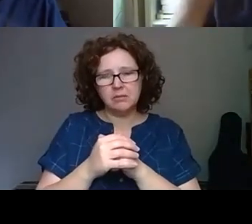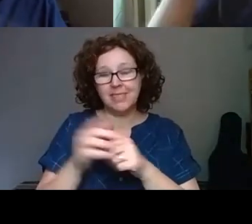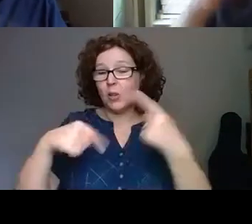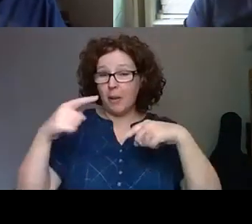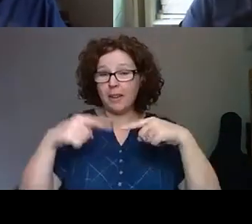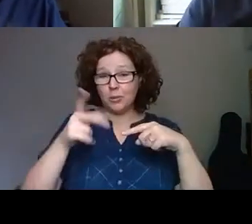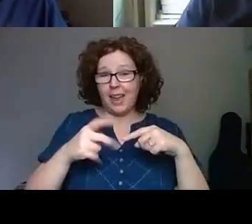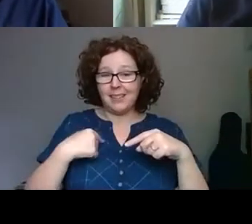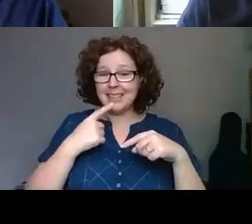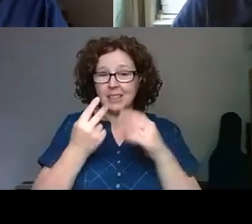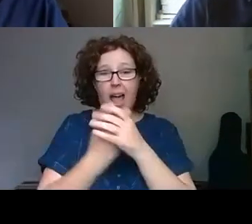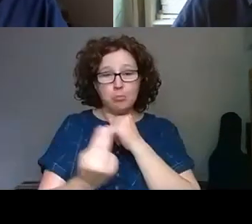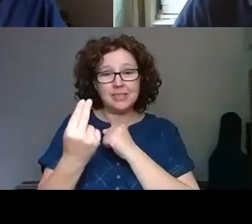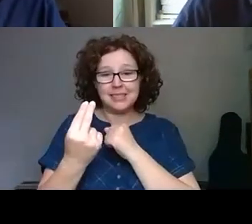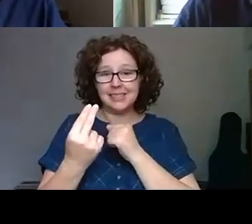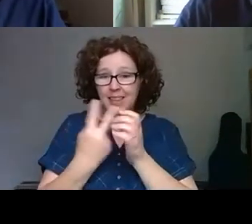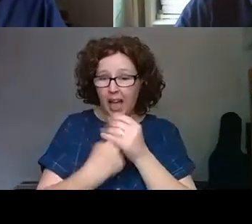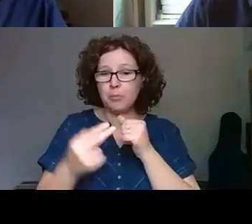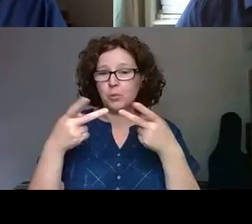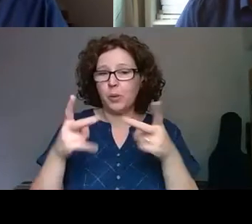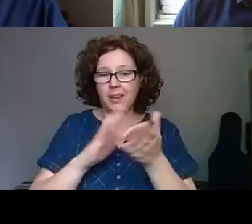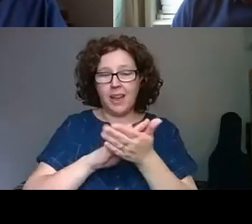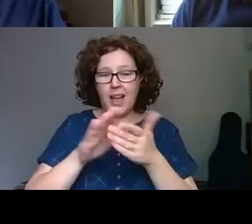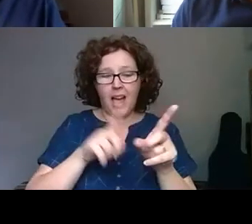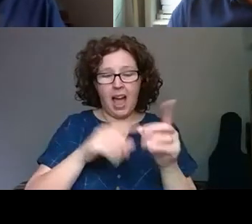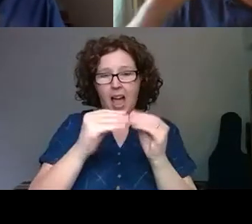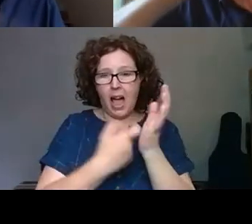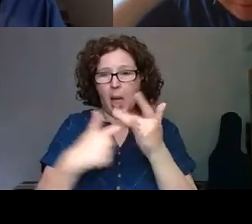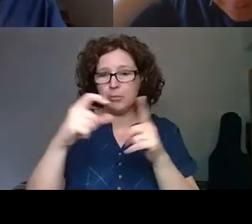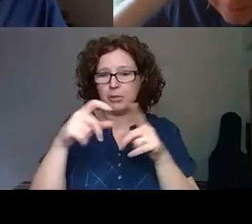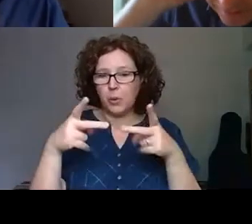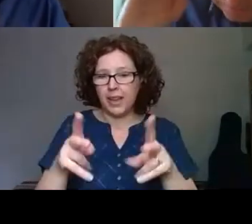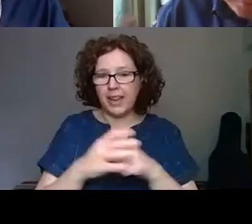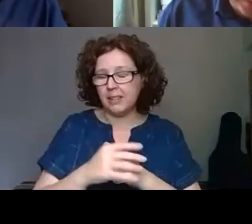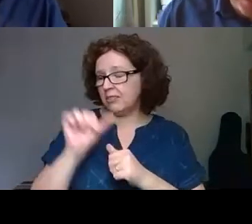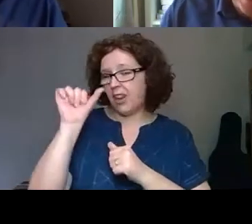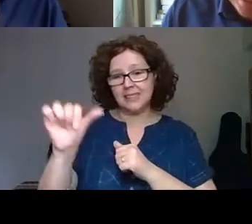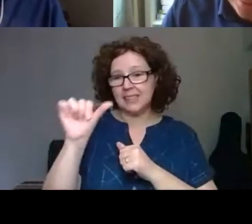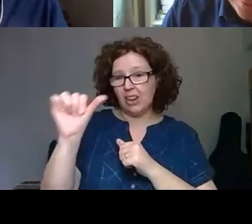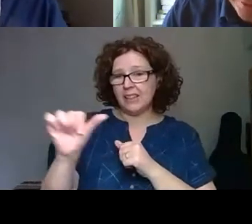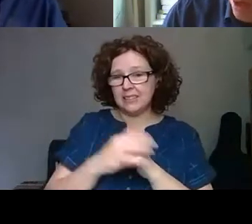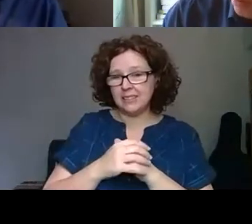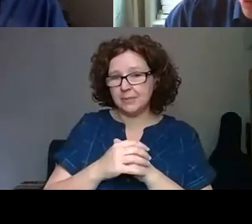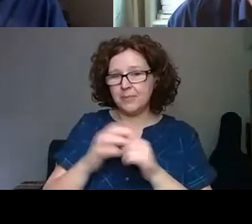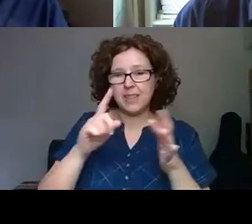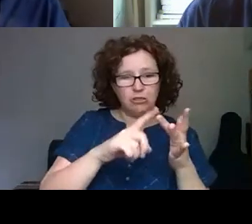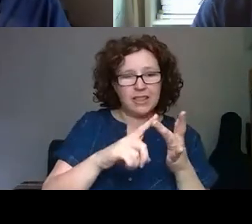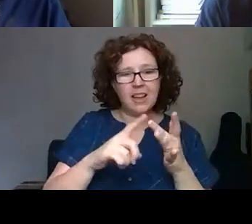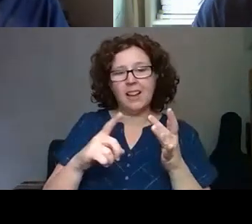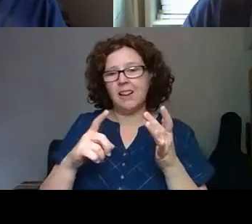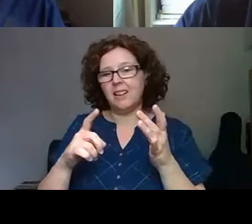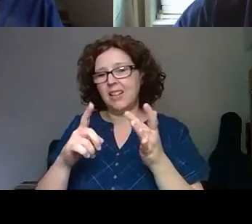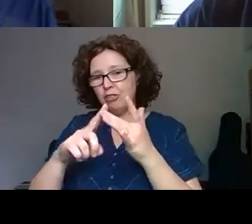format. It really does. It really does. It really And my goodness, Irini and Nikita and Narl, what you've